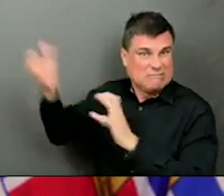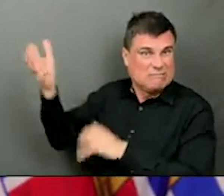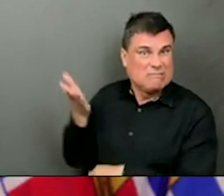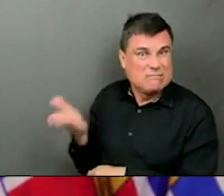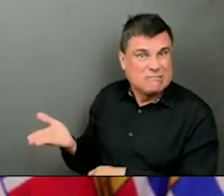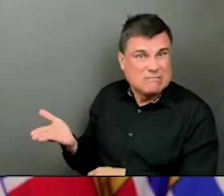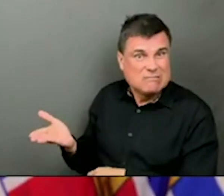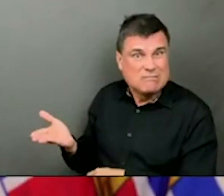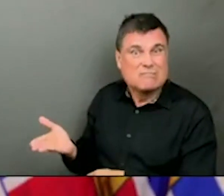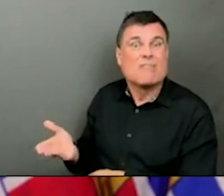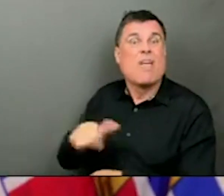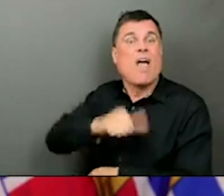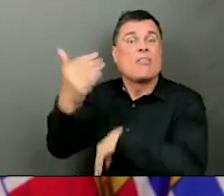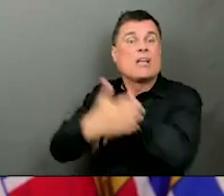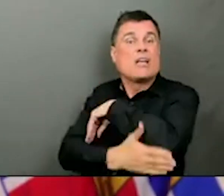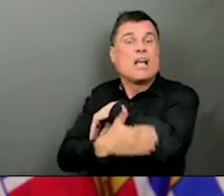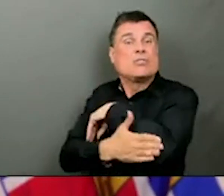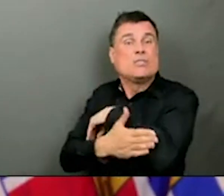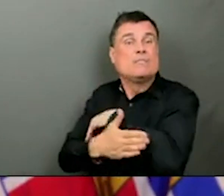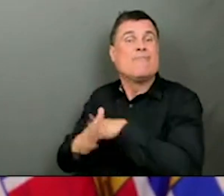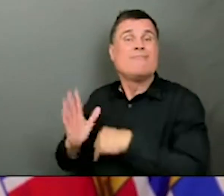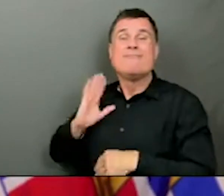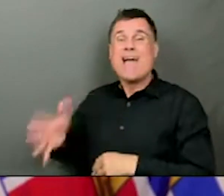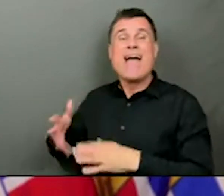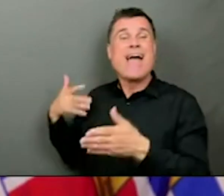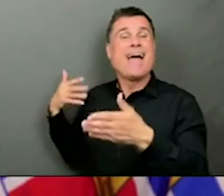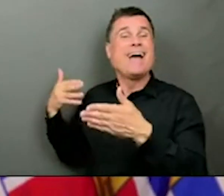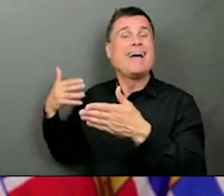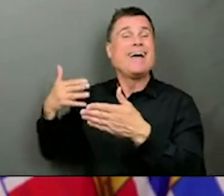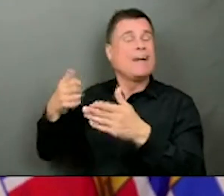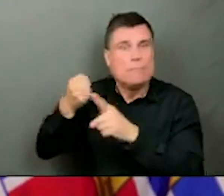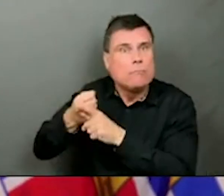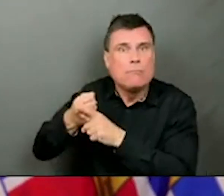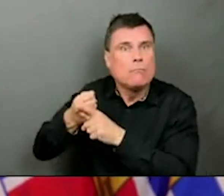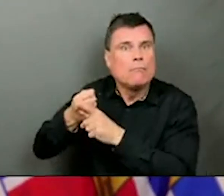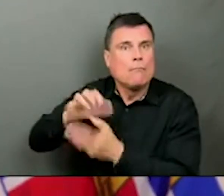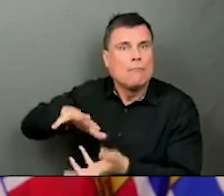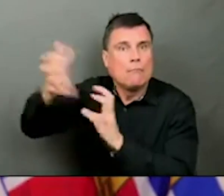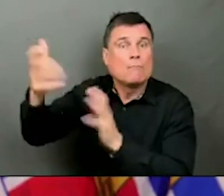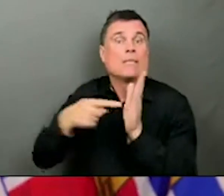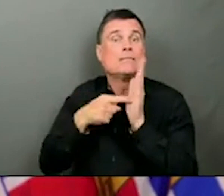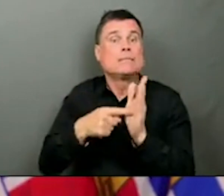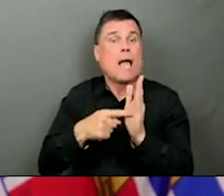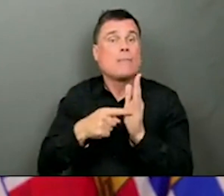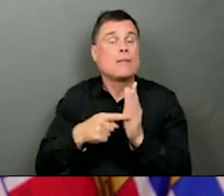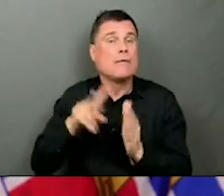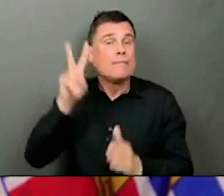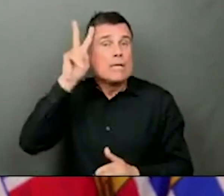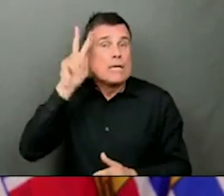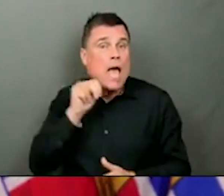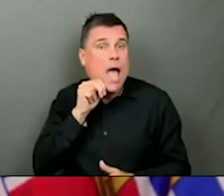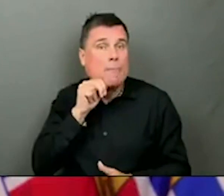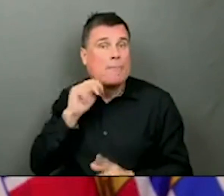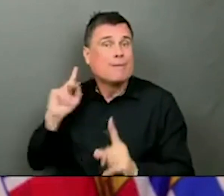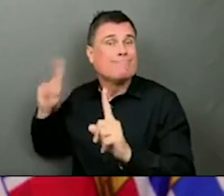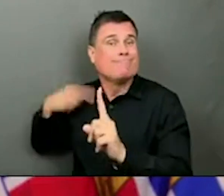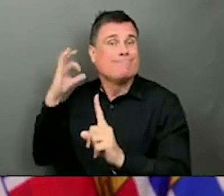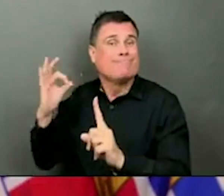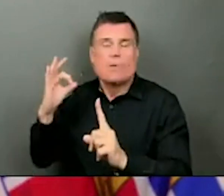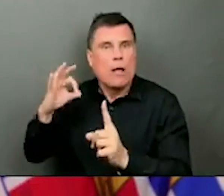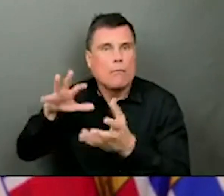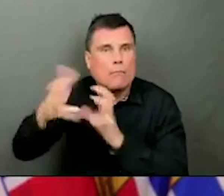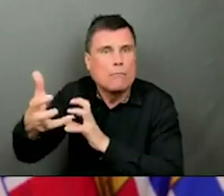Indonesia, for example. So these are things that we have to pay attention to. Here, right now, in our